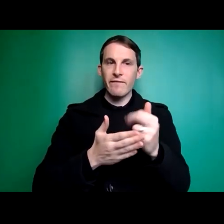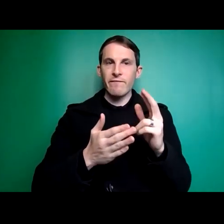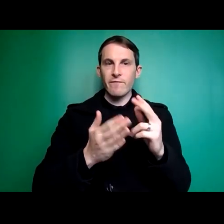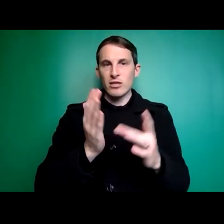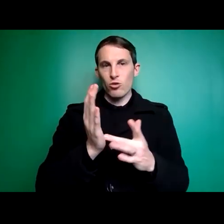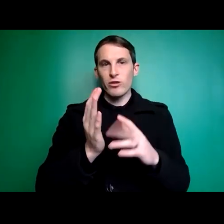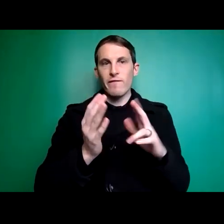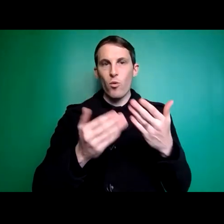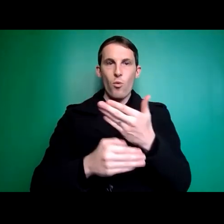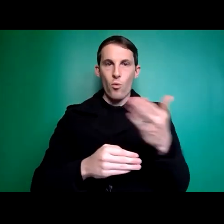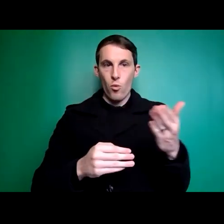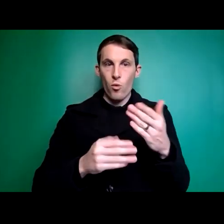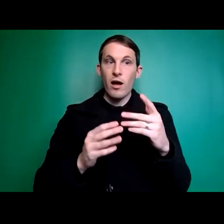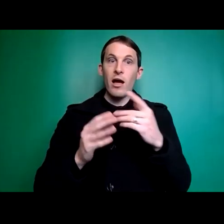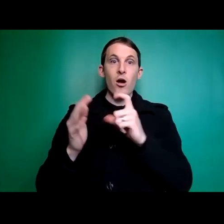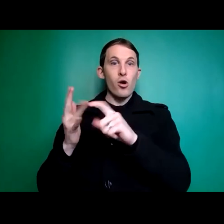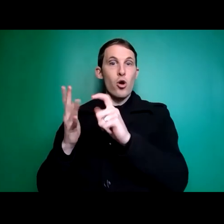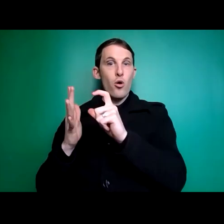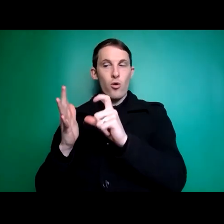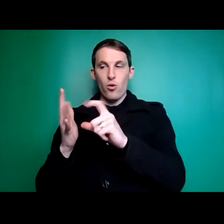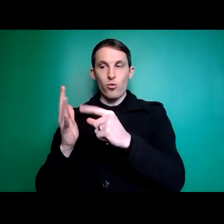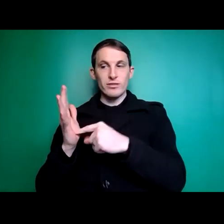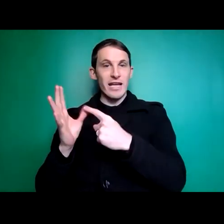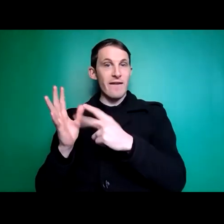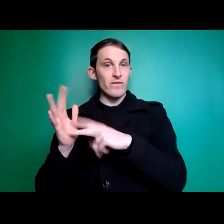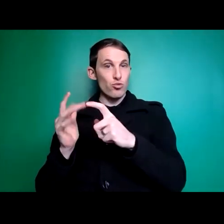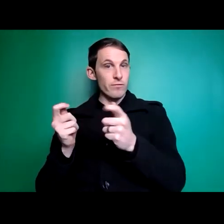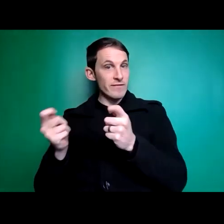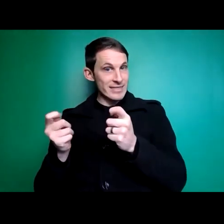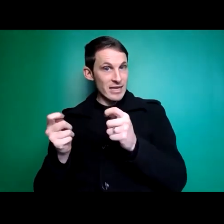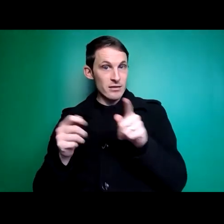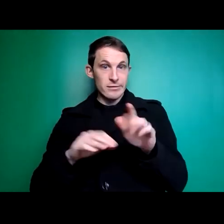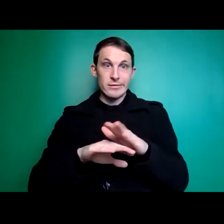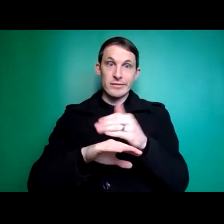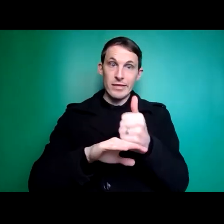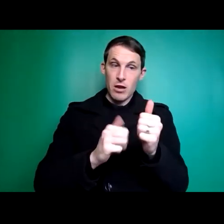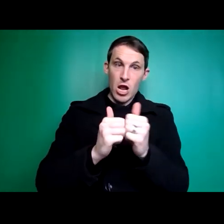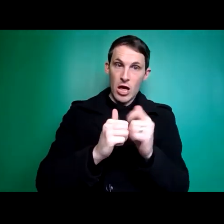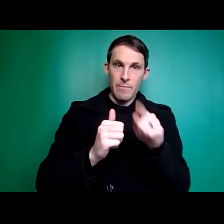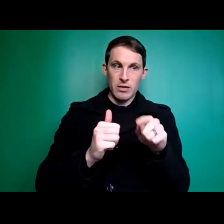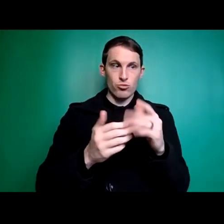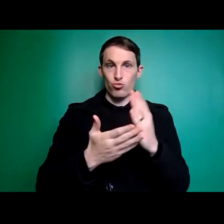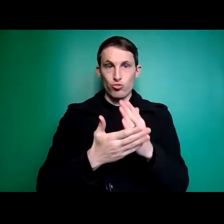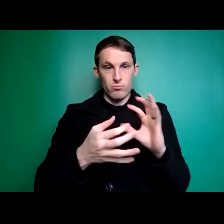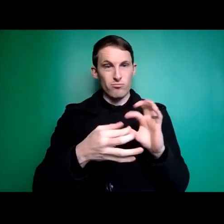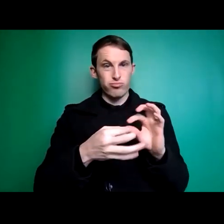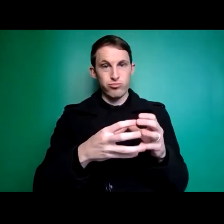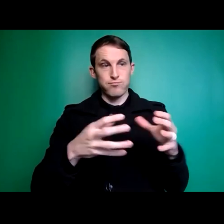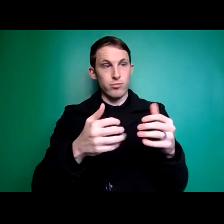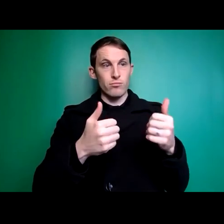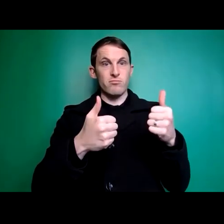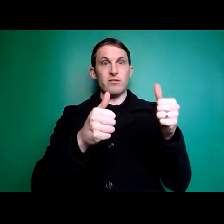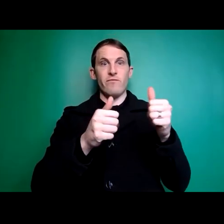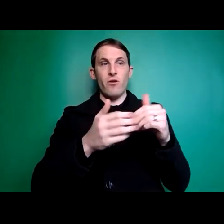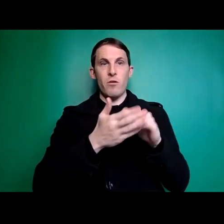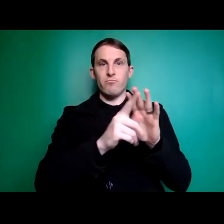coordinated by code of victoria we absolutely couldn't do what we're doing without the support of our alliance colleagues in particular i want to thank the